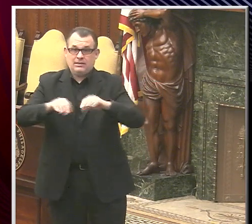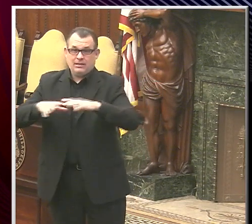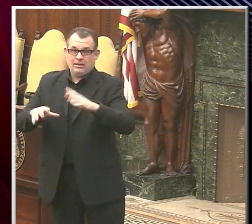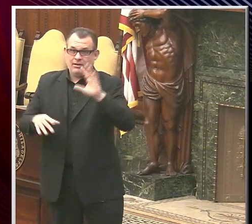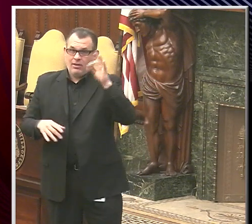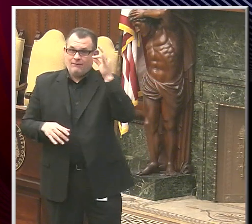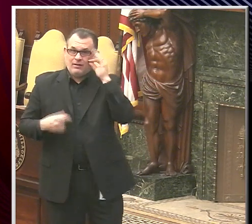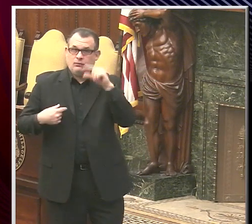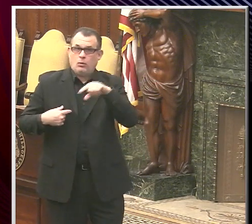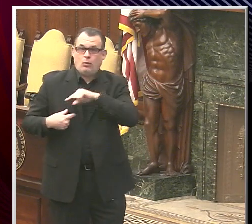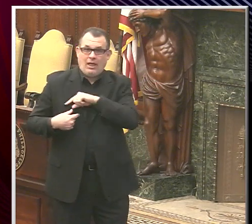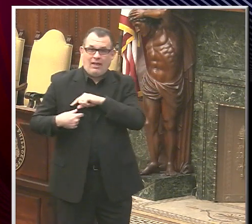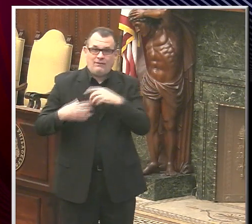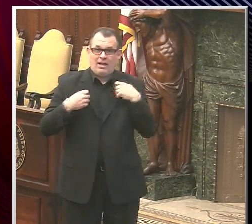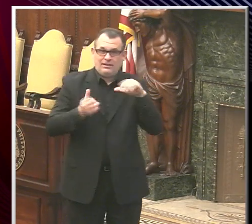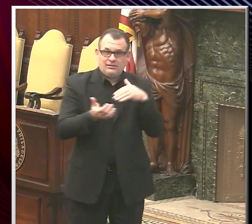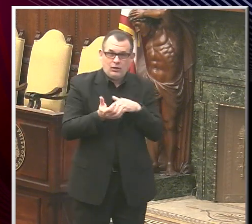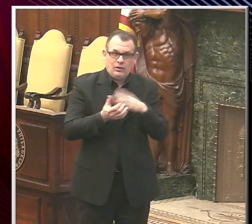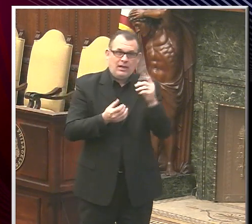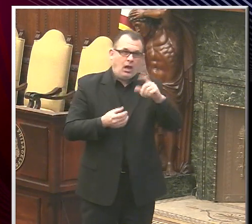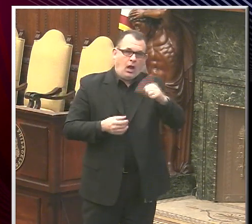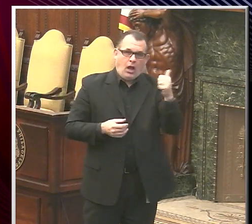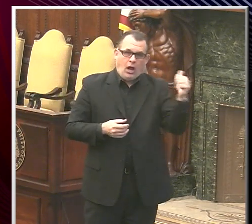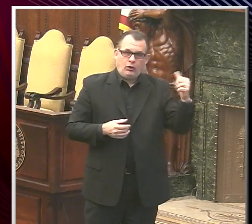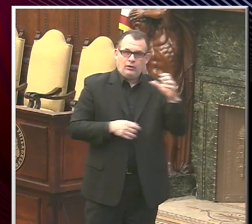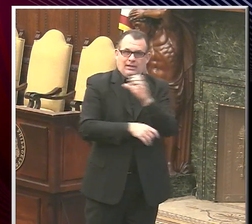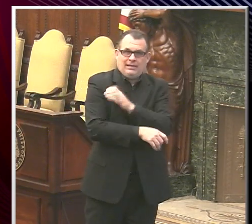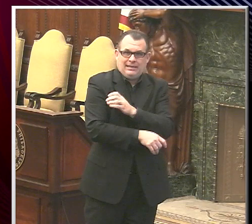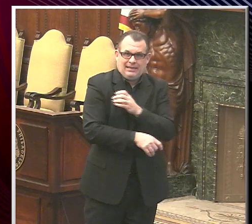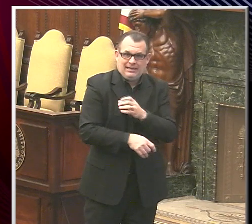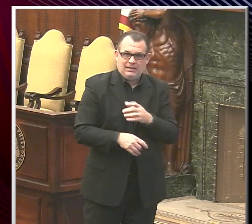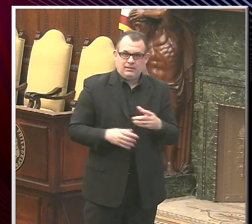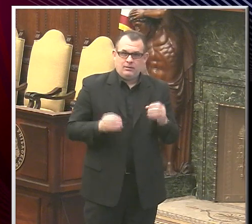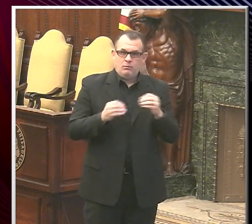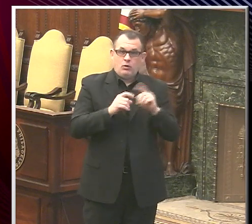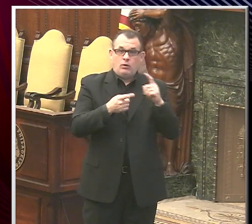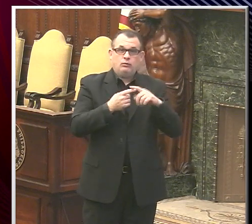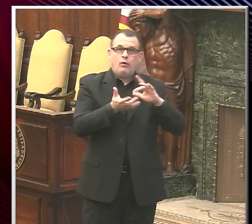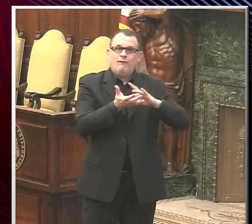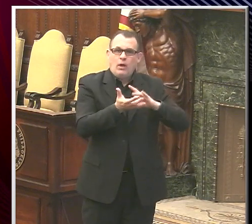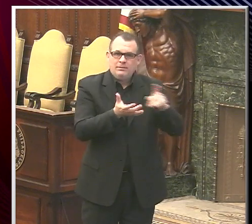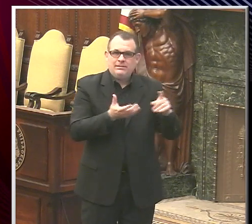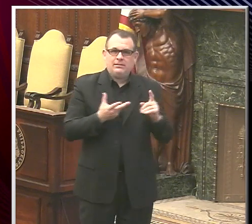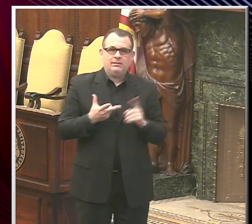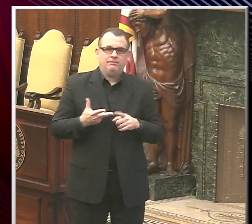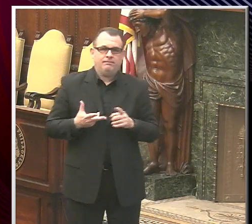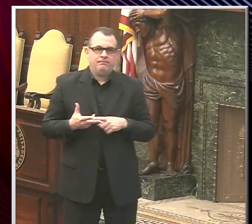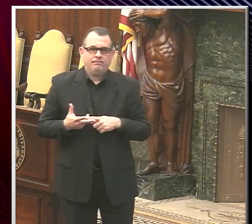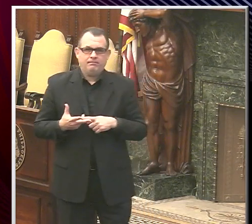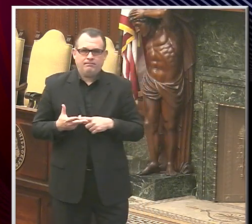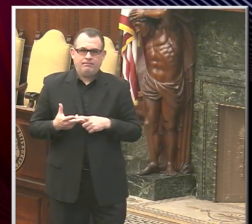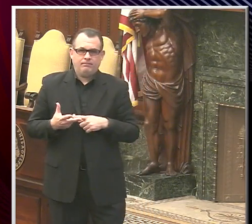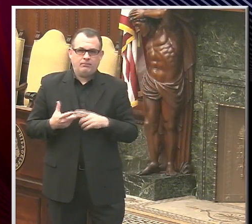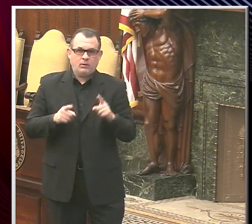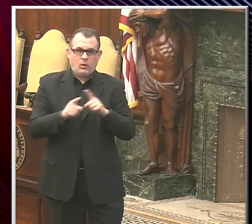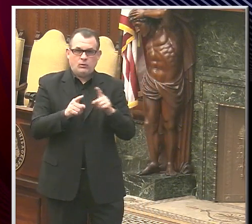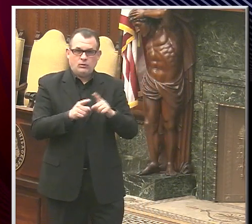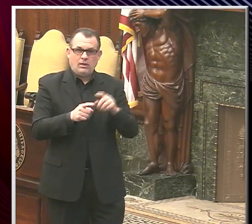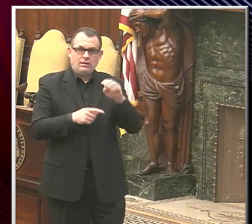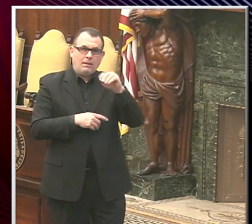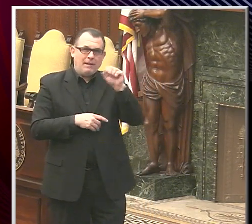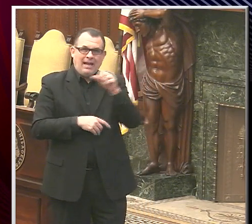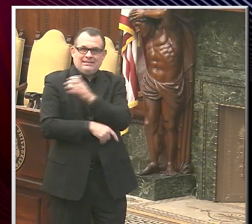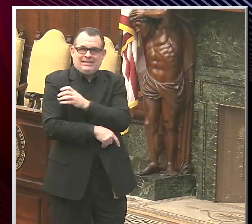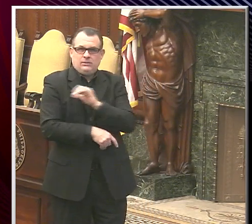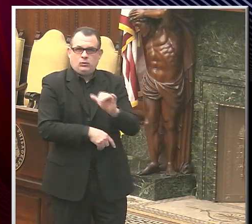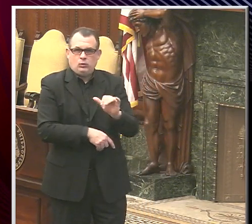qualified health centers and other other clinics. More doses are going to pharmacies. And then doses are going to these mass clinics. And so